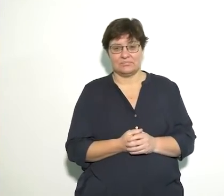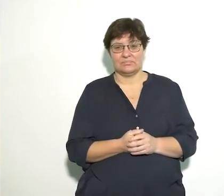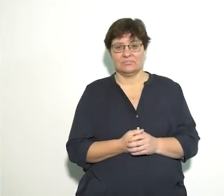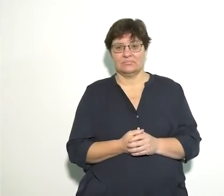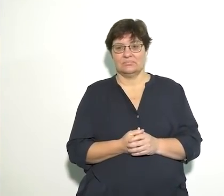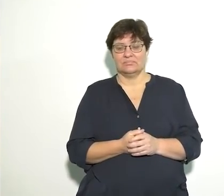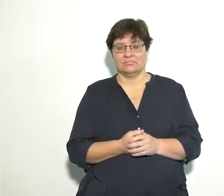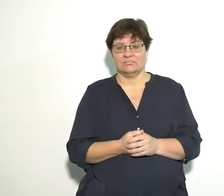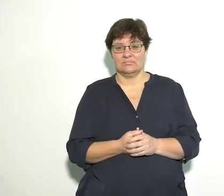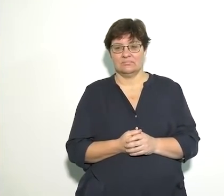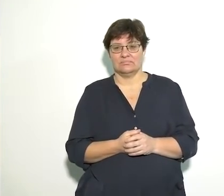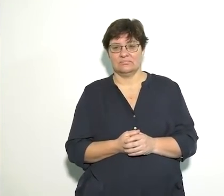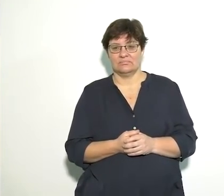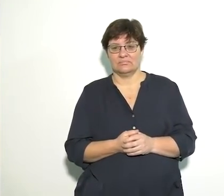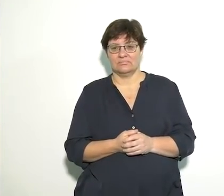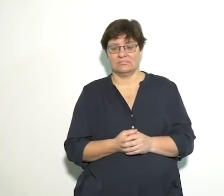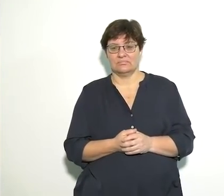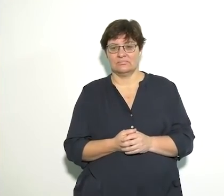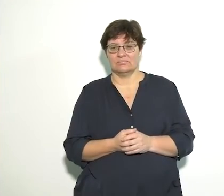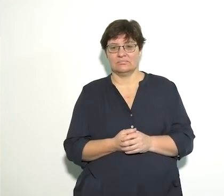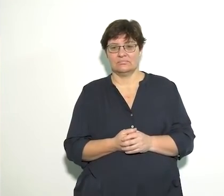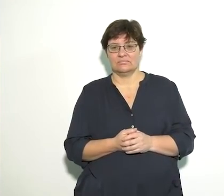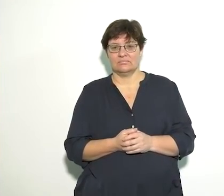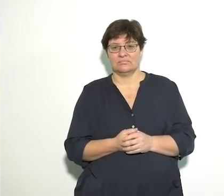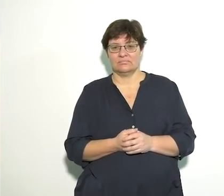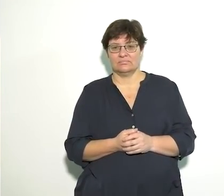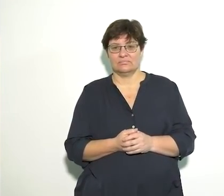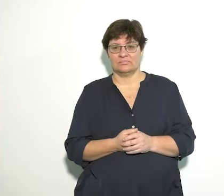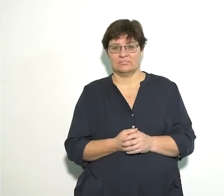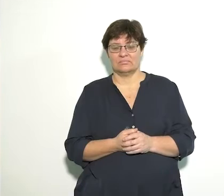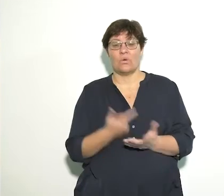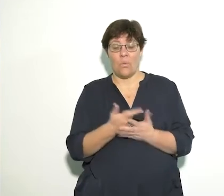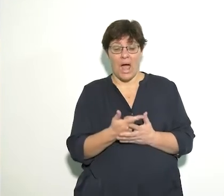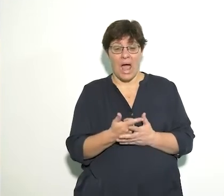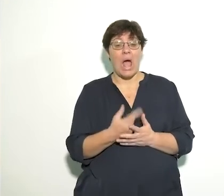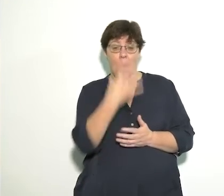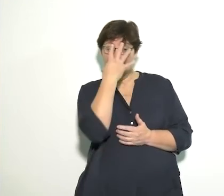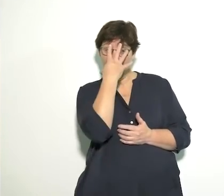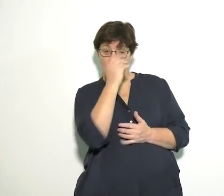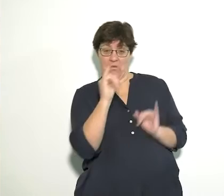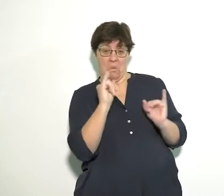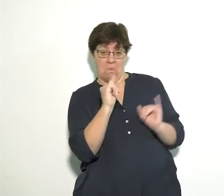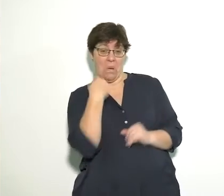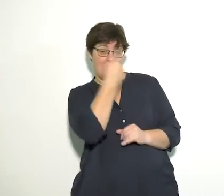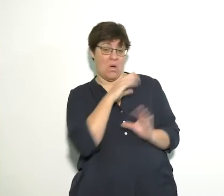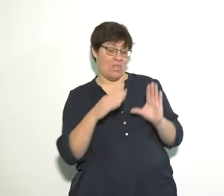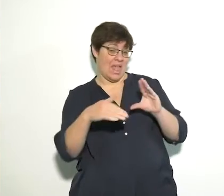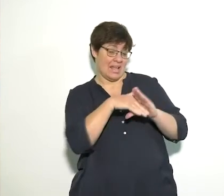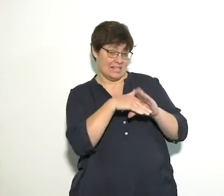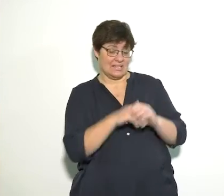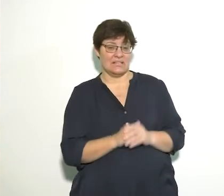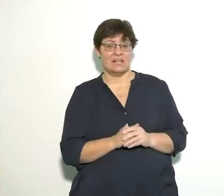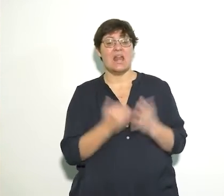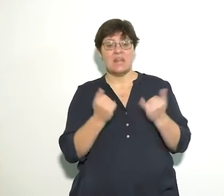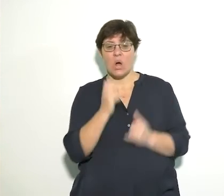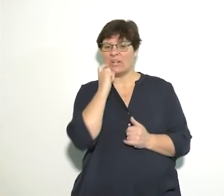big bad wolf's mouth. You then need to